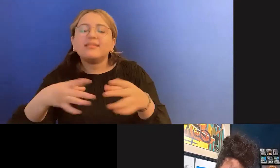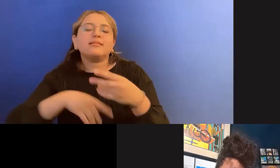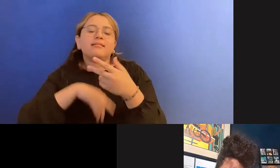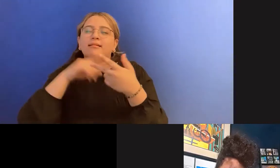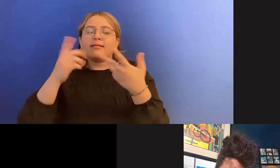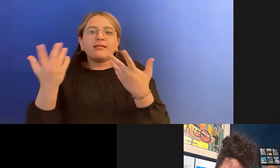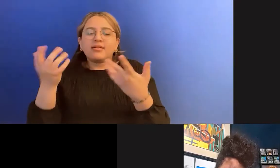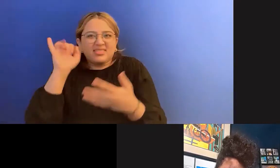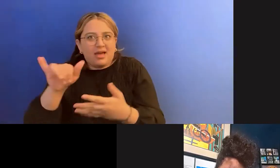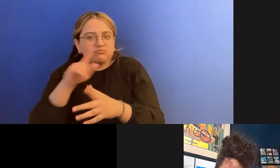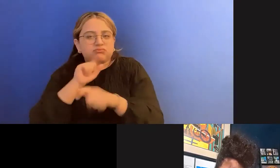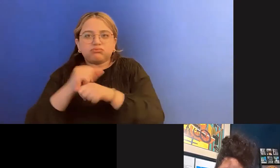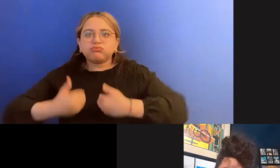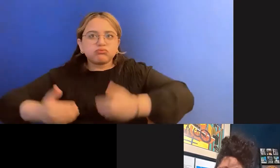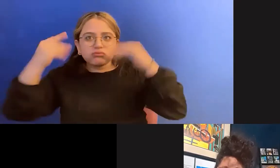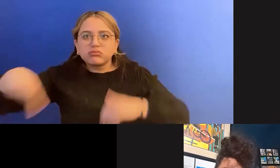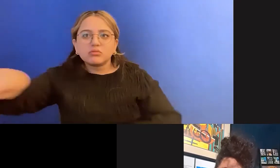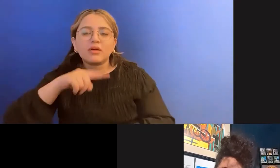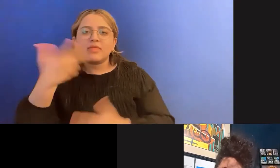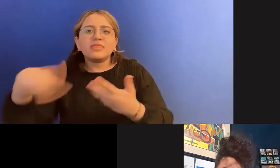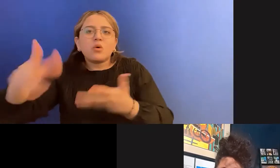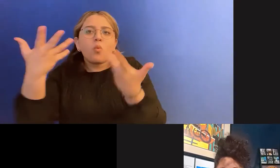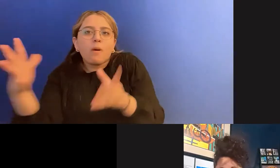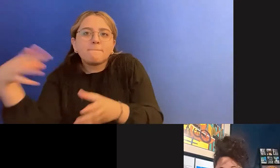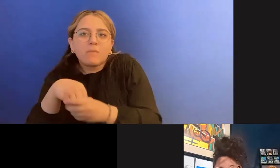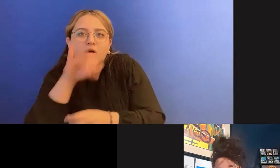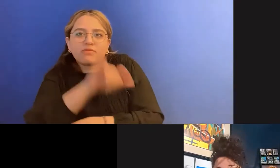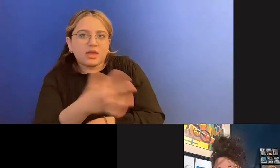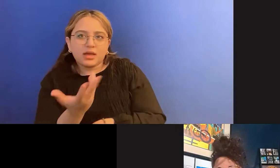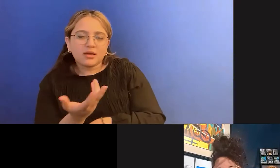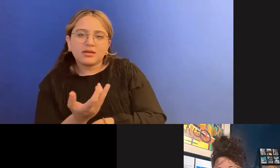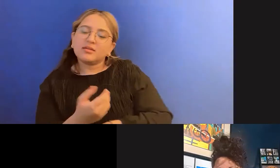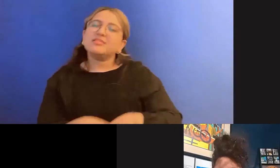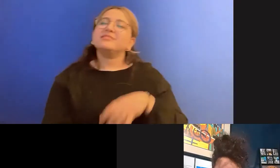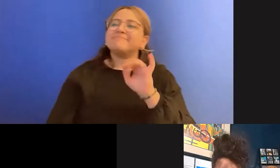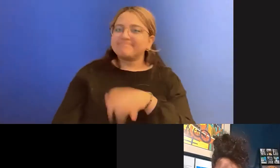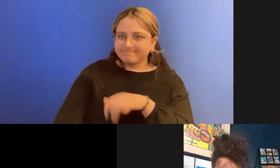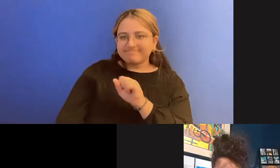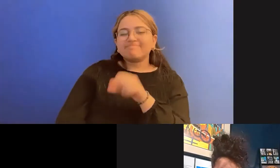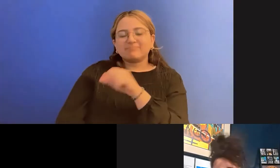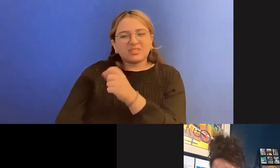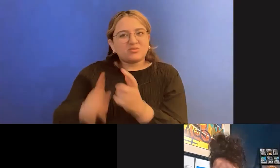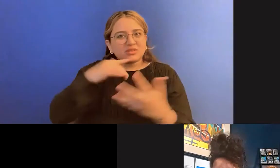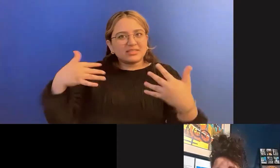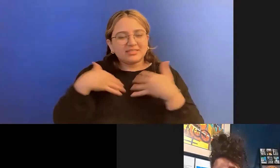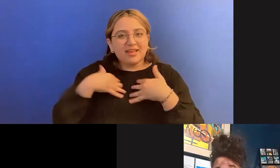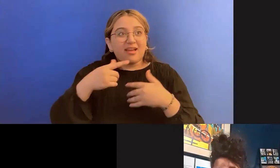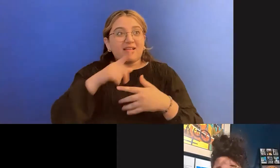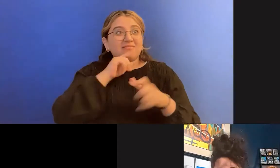you know, part of their descent, so to speak. Right. Because it can be scary to go against the grain of whatever.